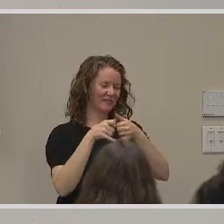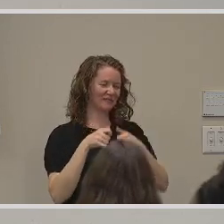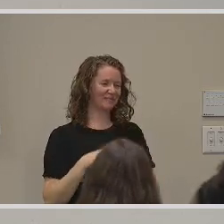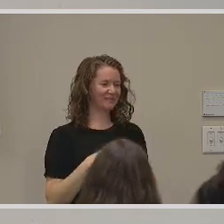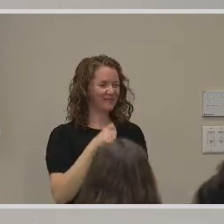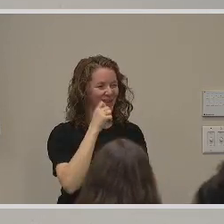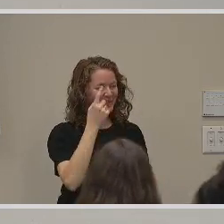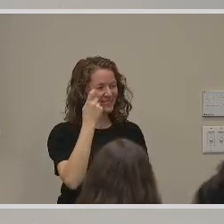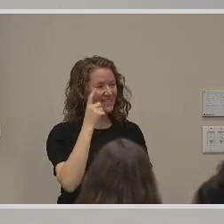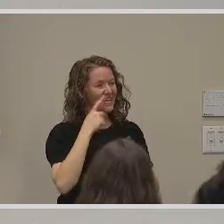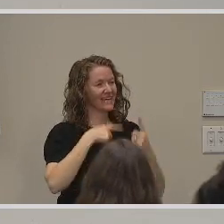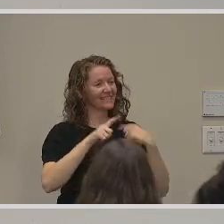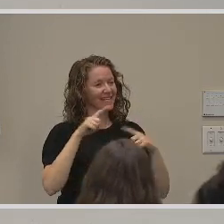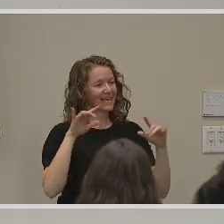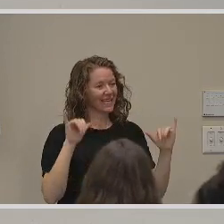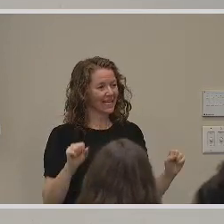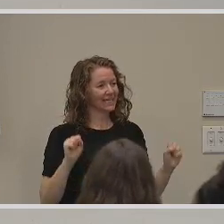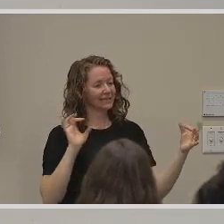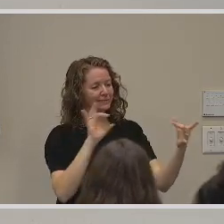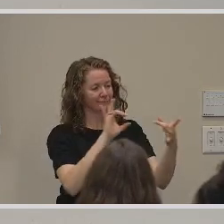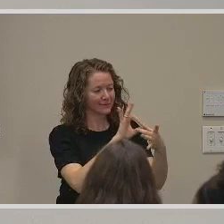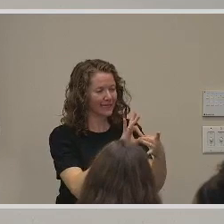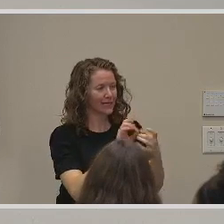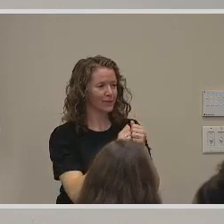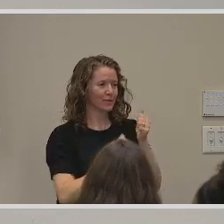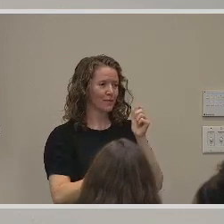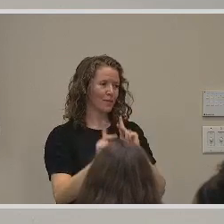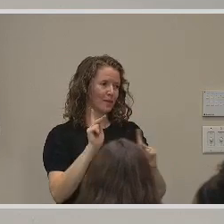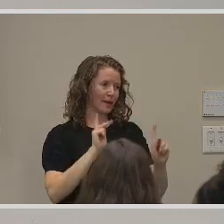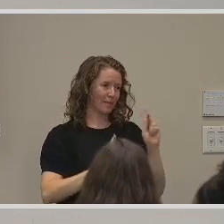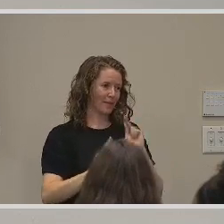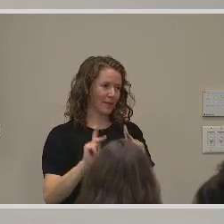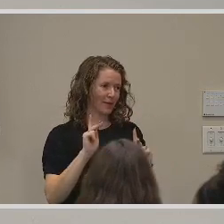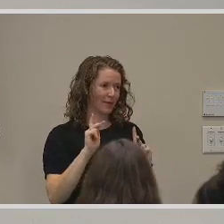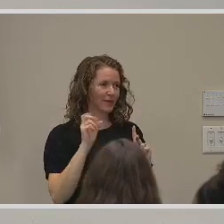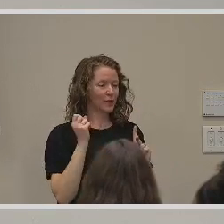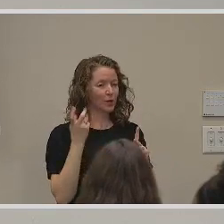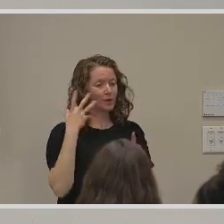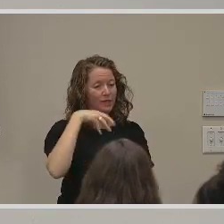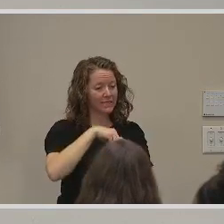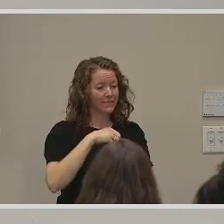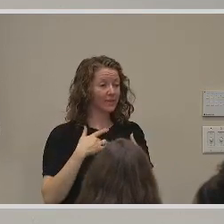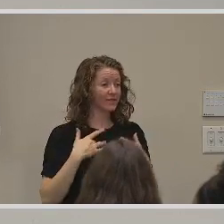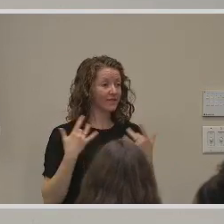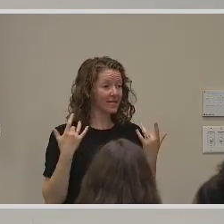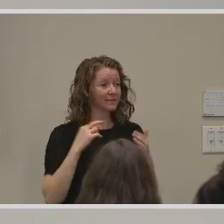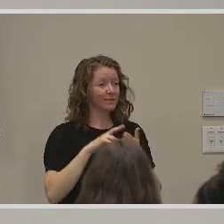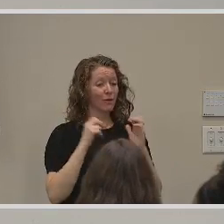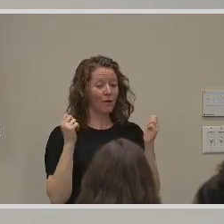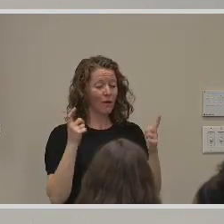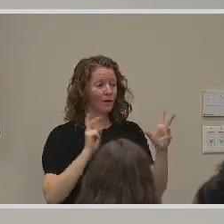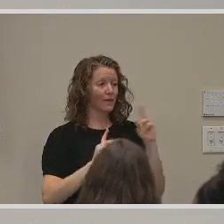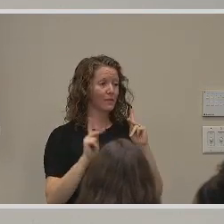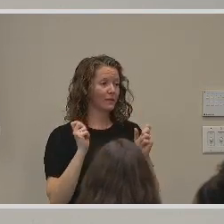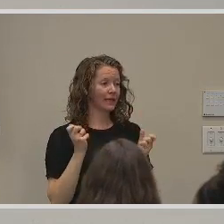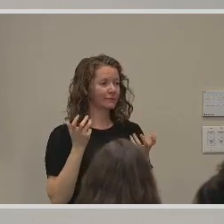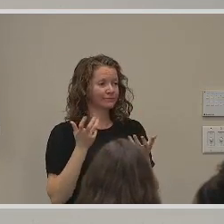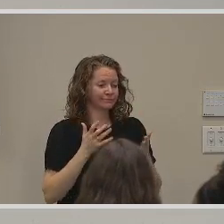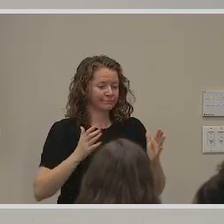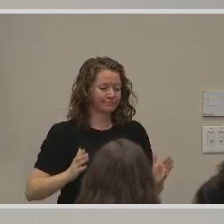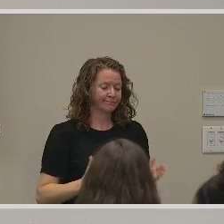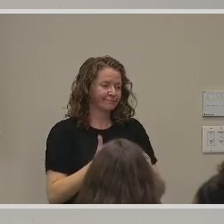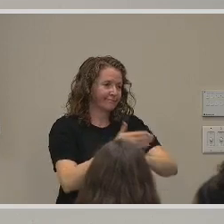empathy, and connection. By embracing our mission and participating in events, we can all take steps towards a more inclusive and compassionate